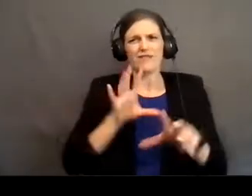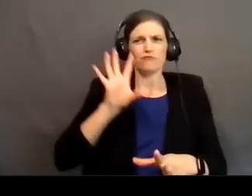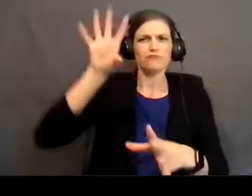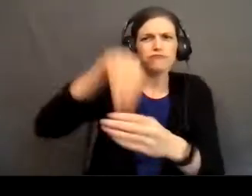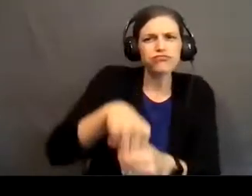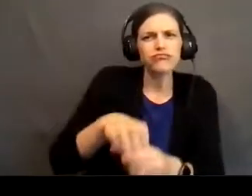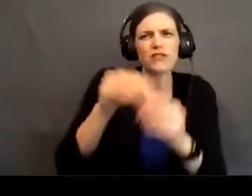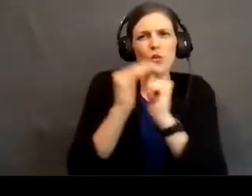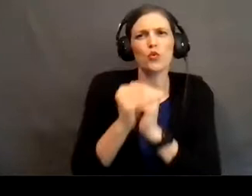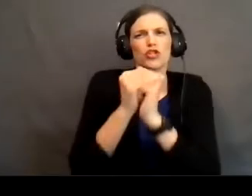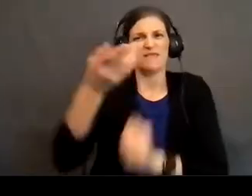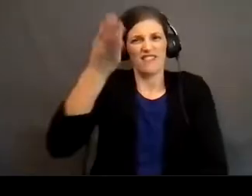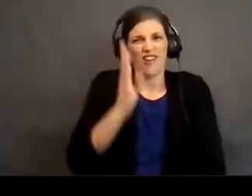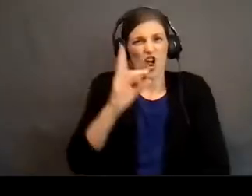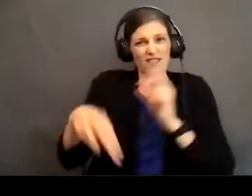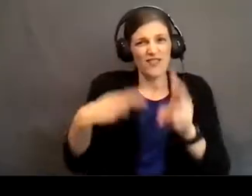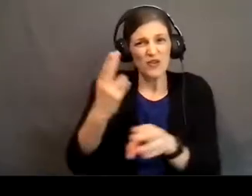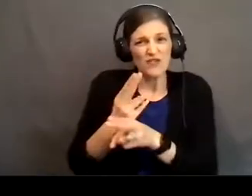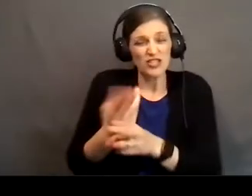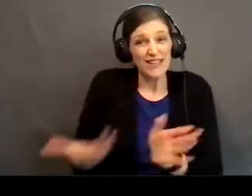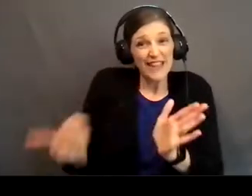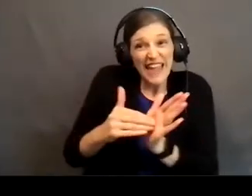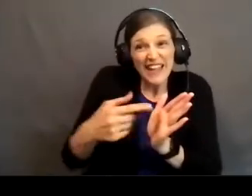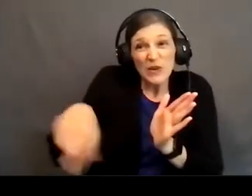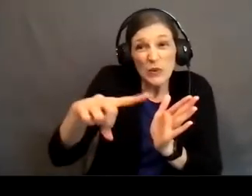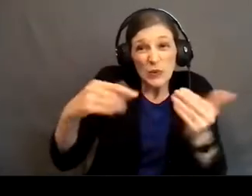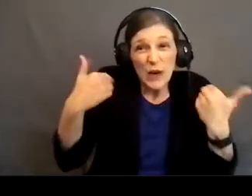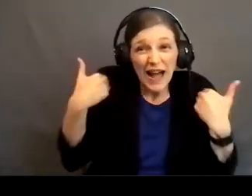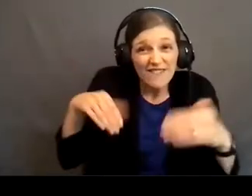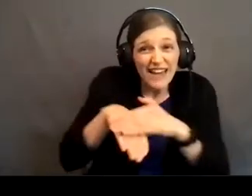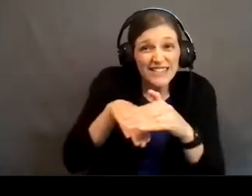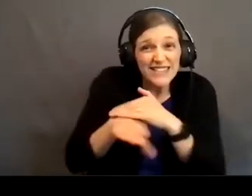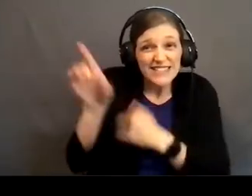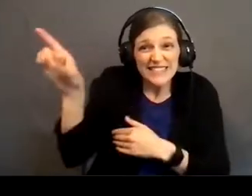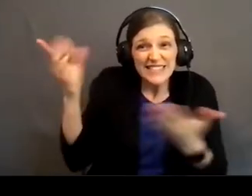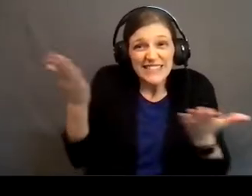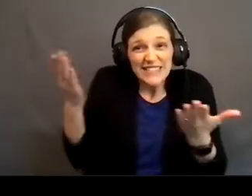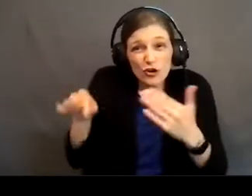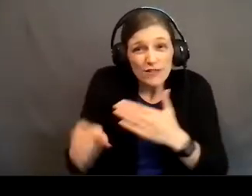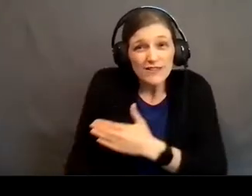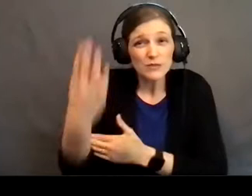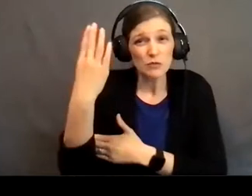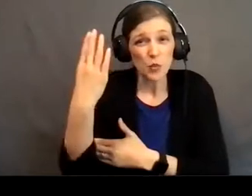the God of the universe, who, again, you have access to, who's here this morning speaking.